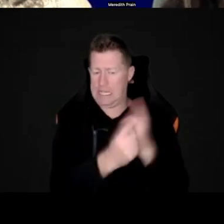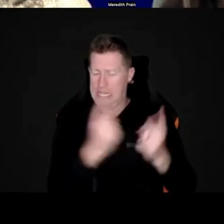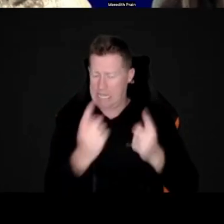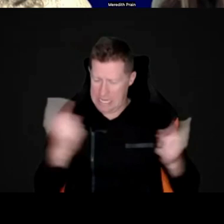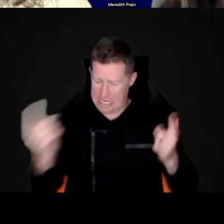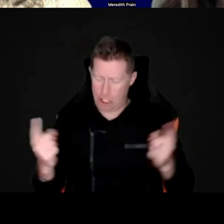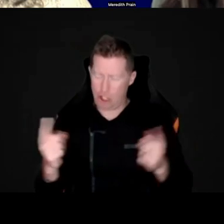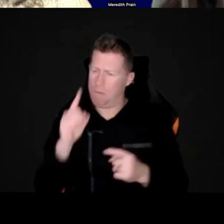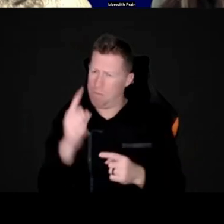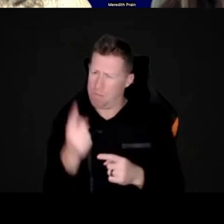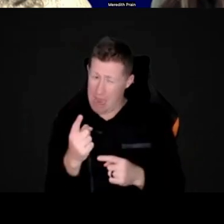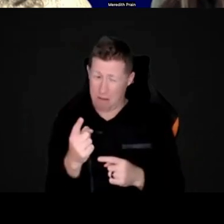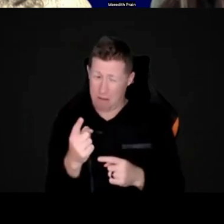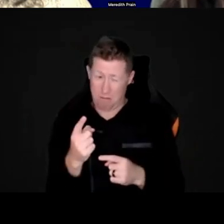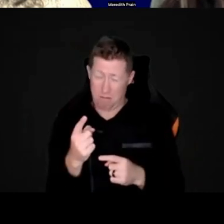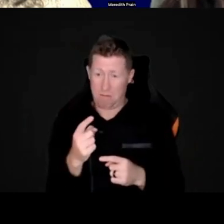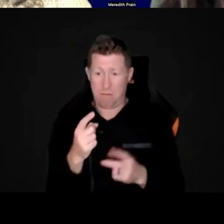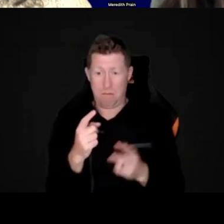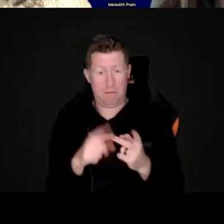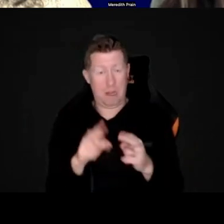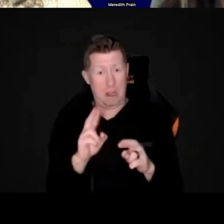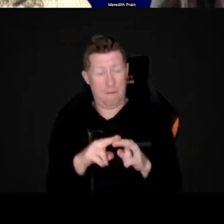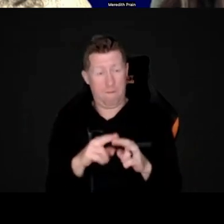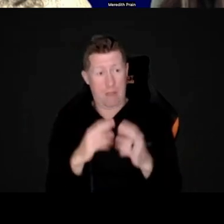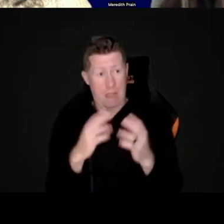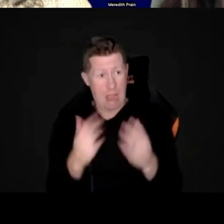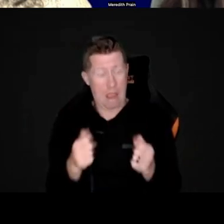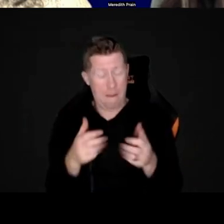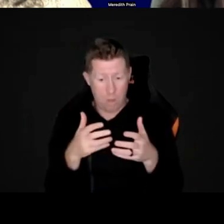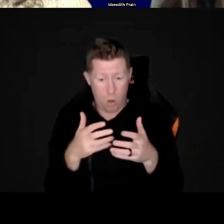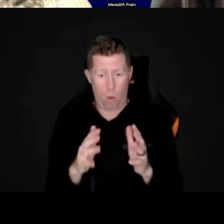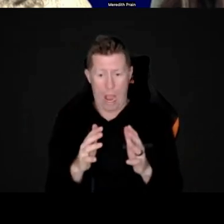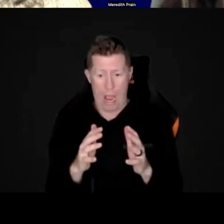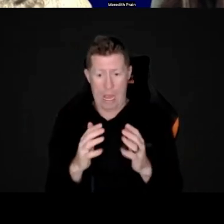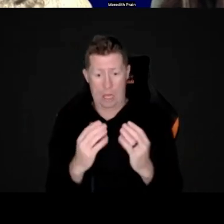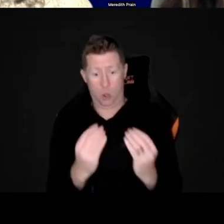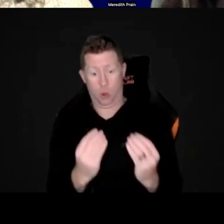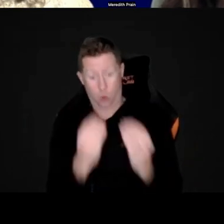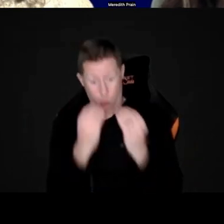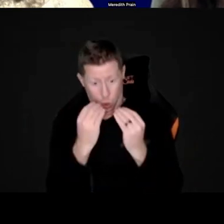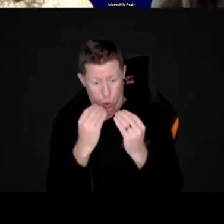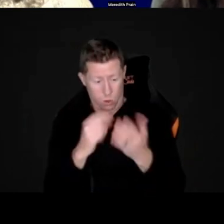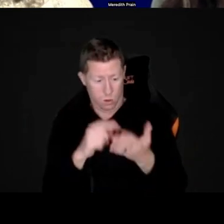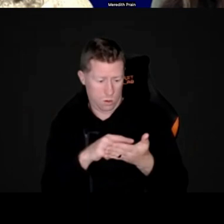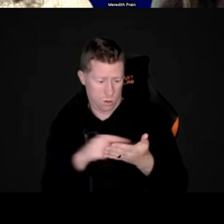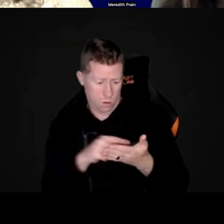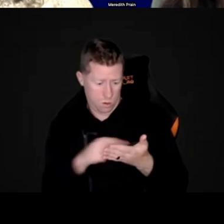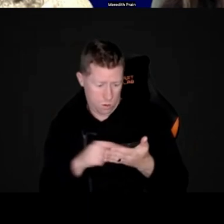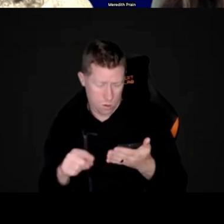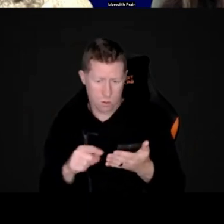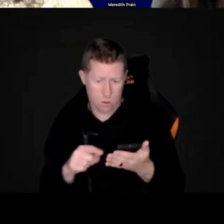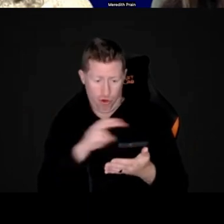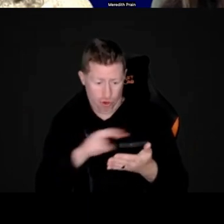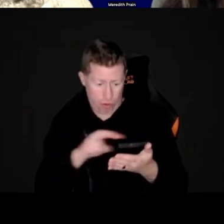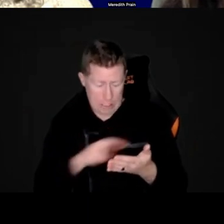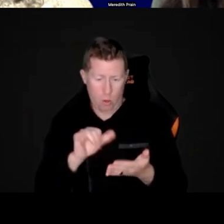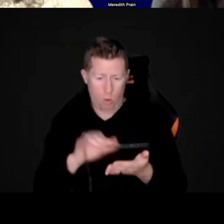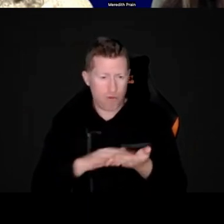but is there any way you have talked this through with, um,